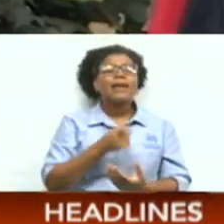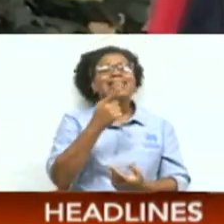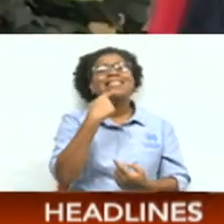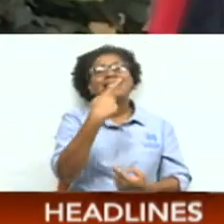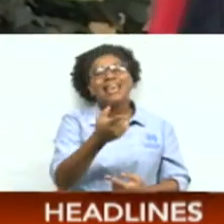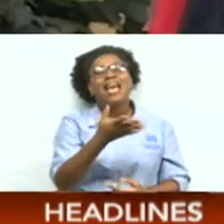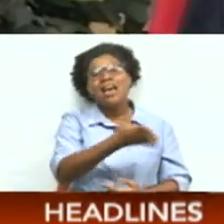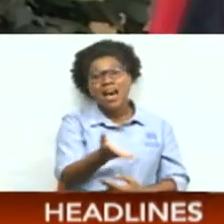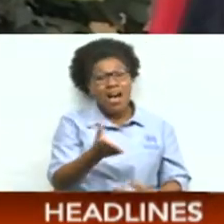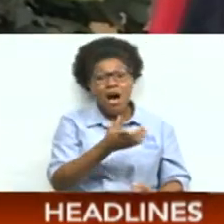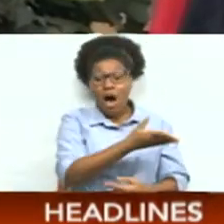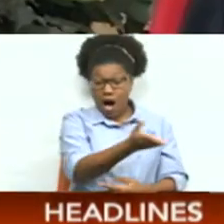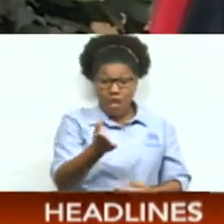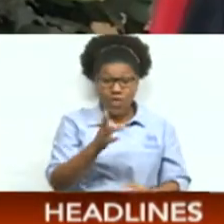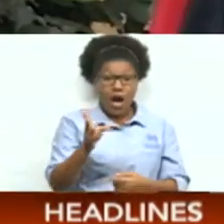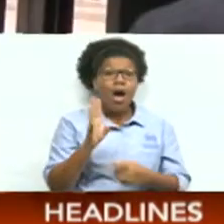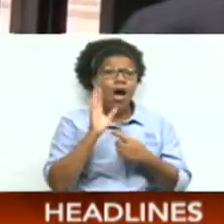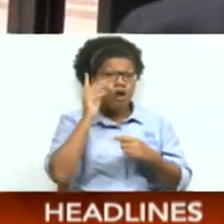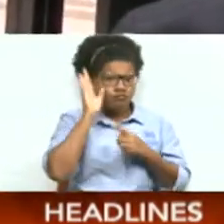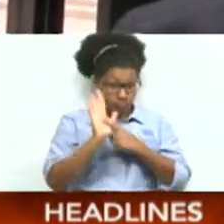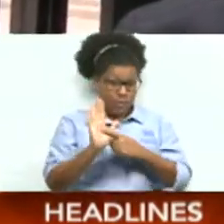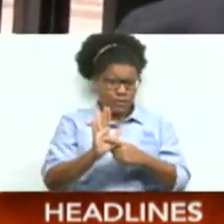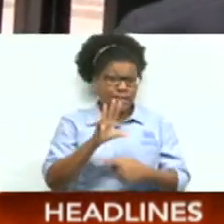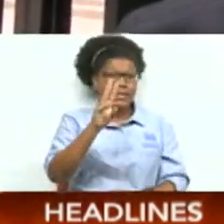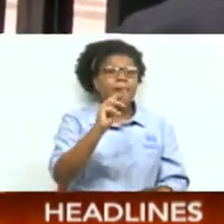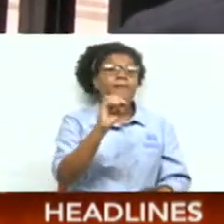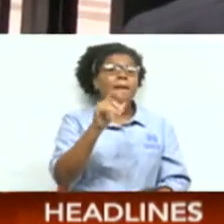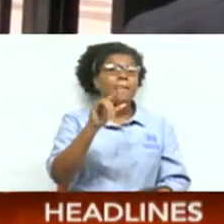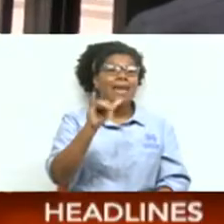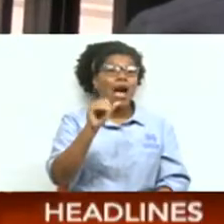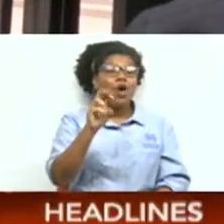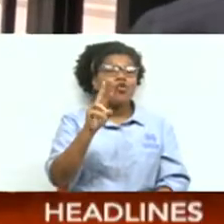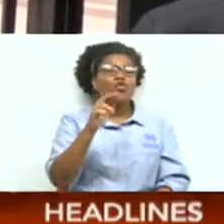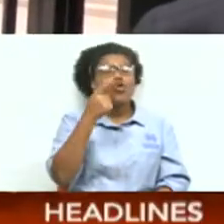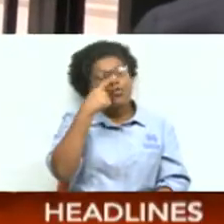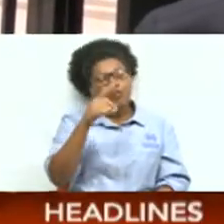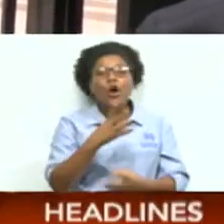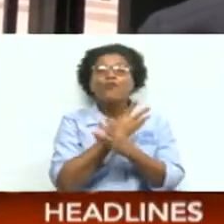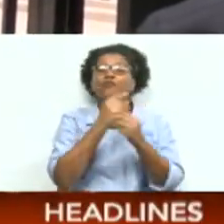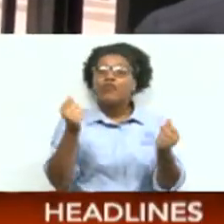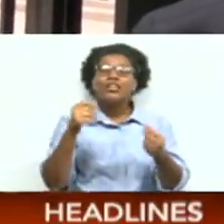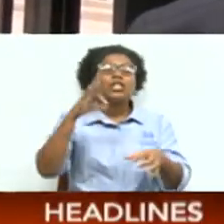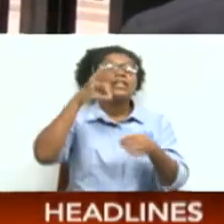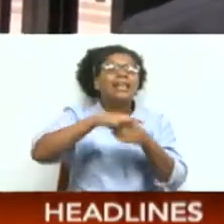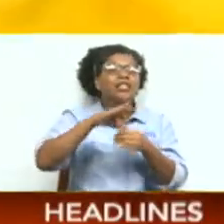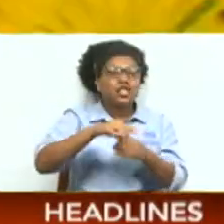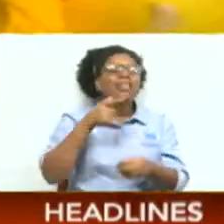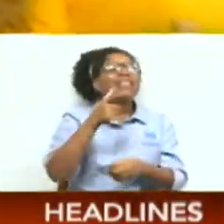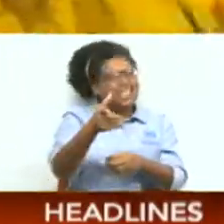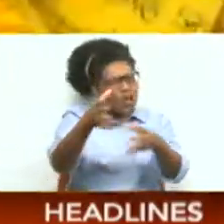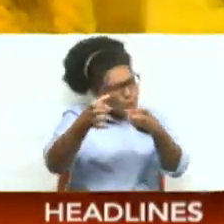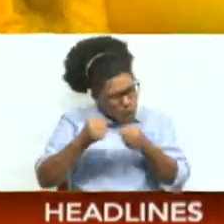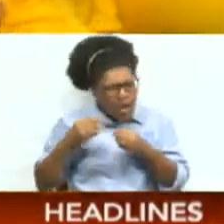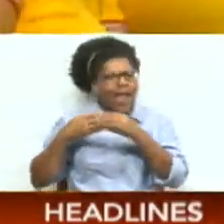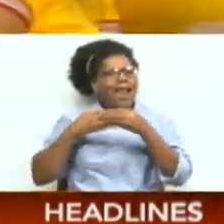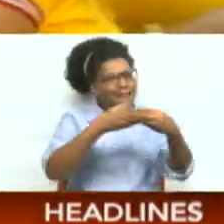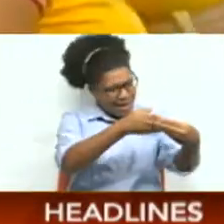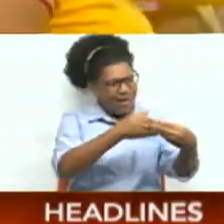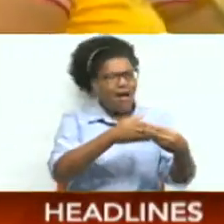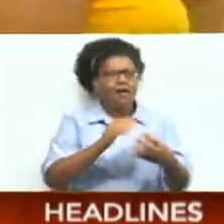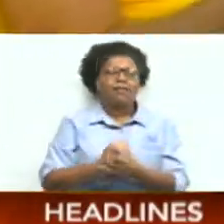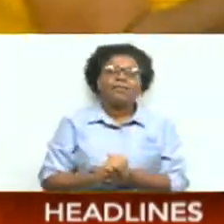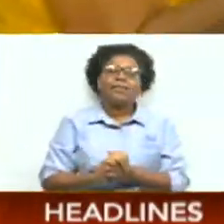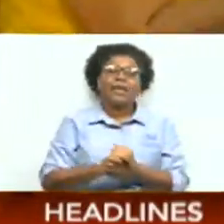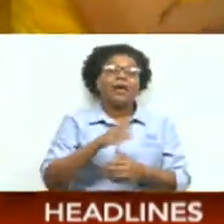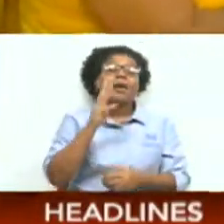by his colleague, Mayaru MP Rushton Parry, for fresh executive elections as he vise for the party's leadership. Marks says the